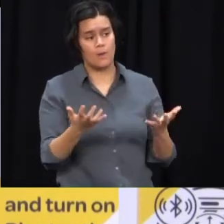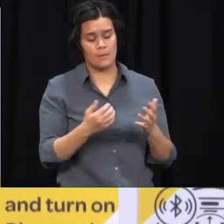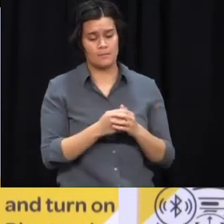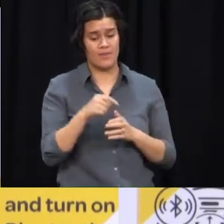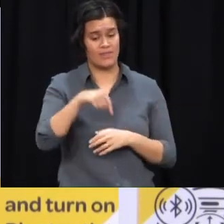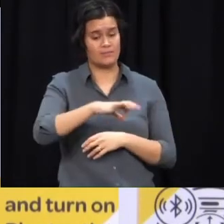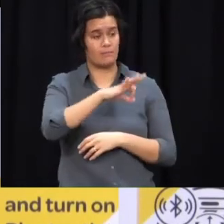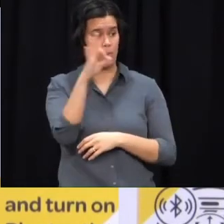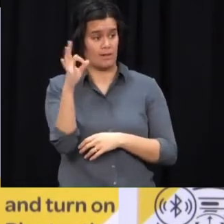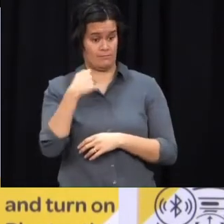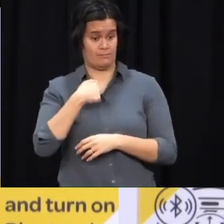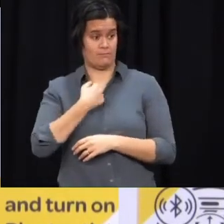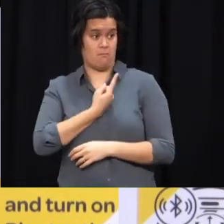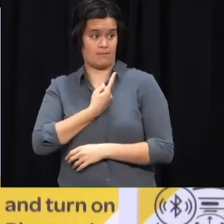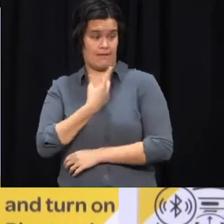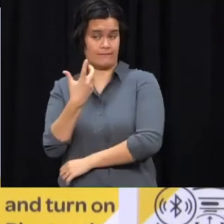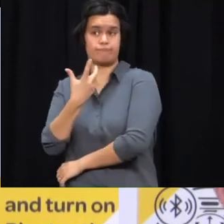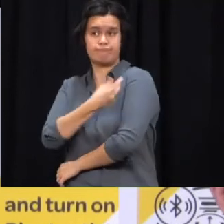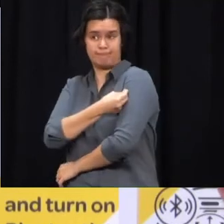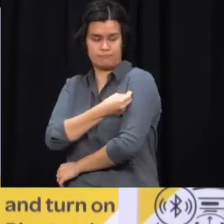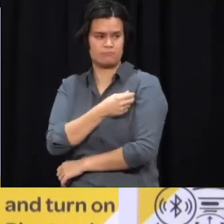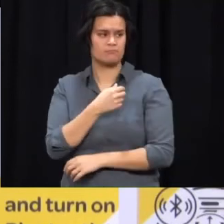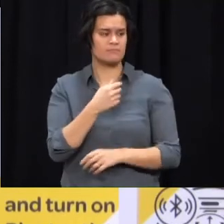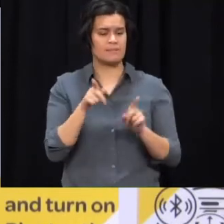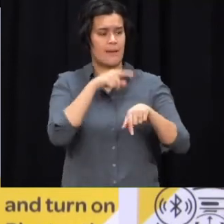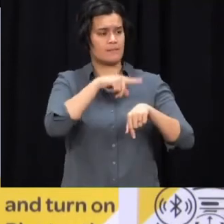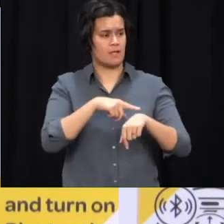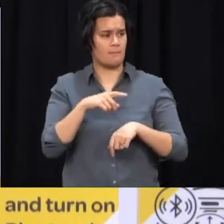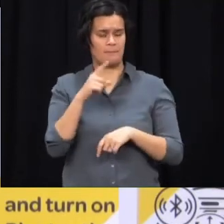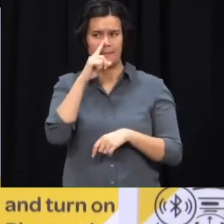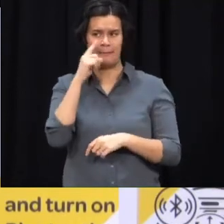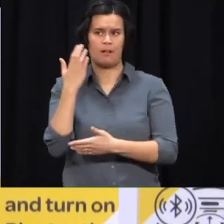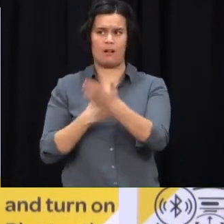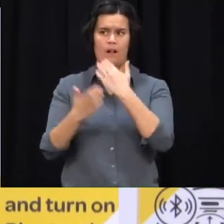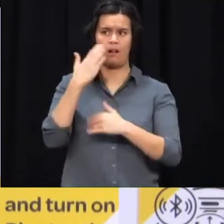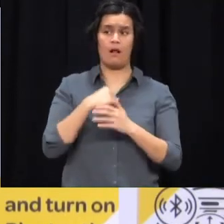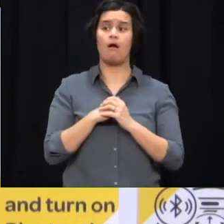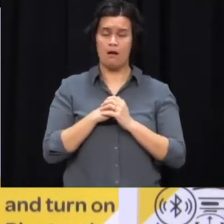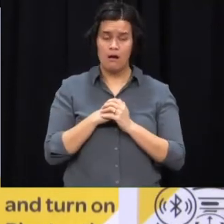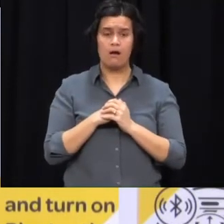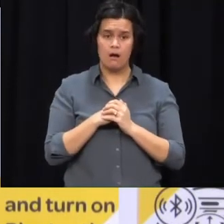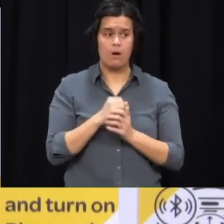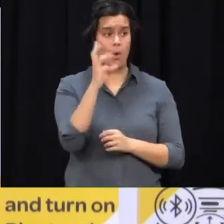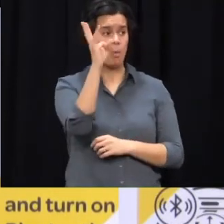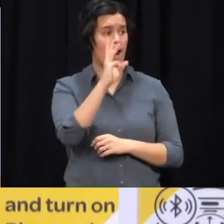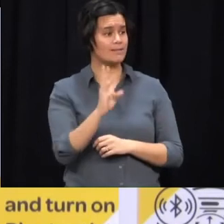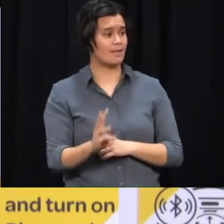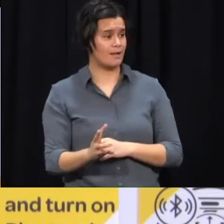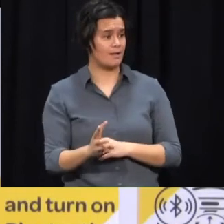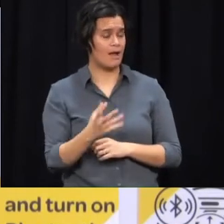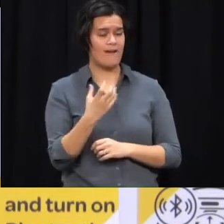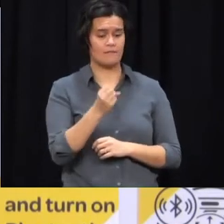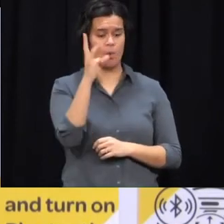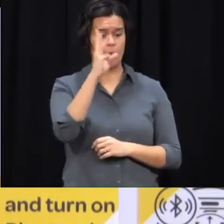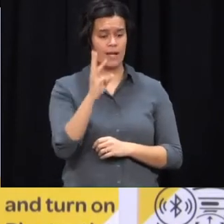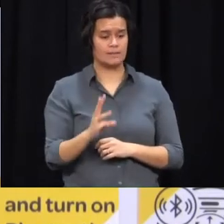specific initiative they did here in Wellington with the Wellington Downtown Ministry coordinated. And they